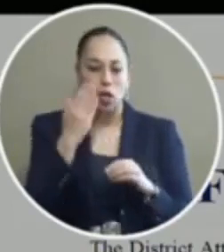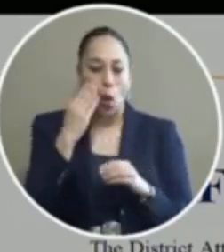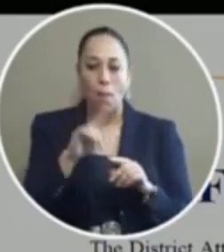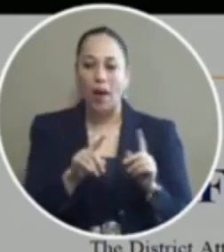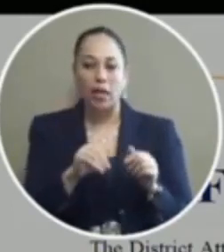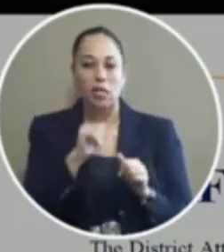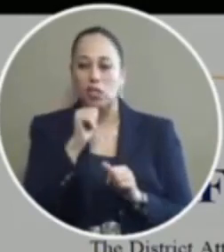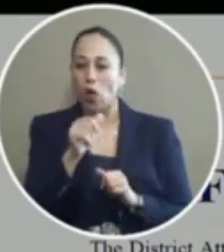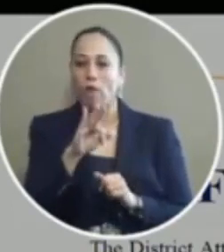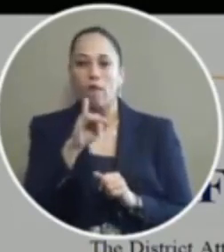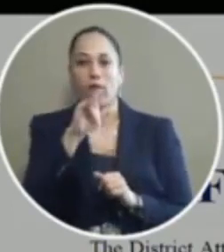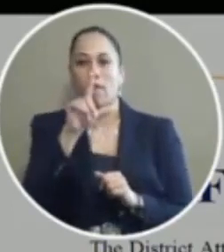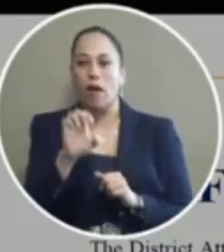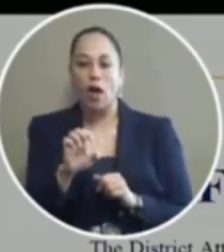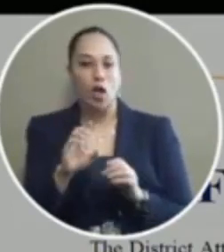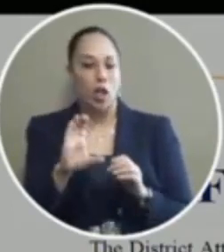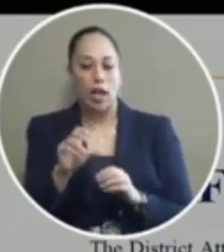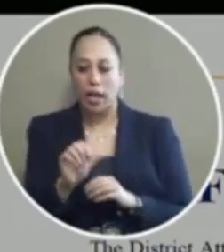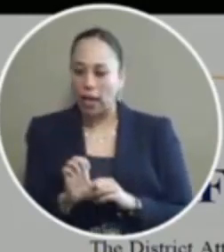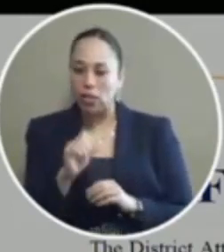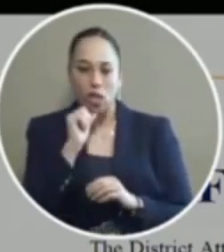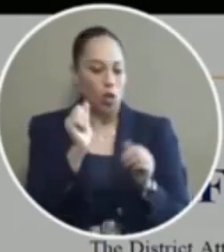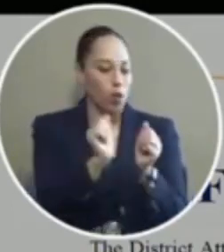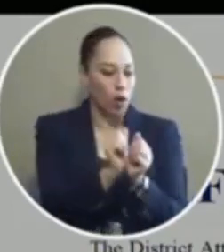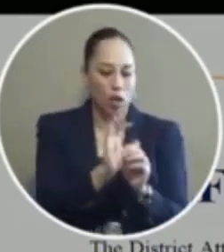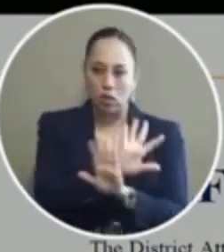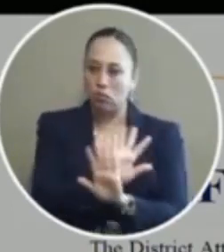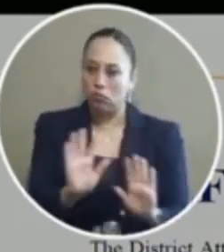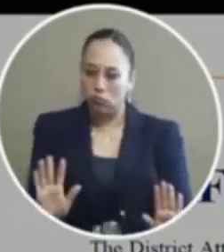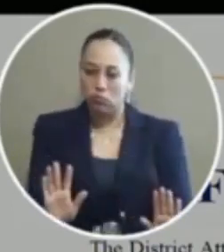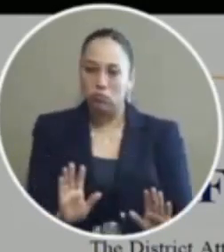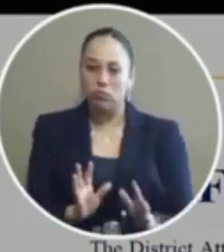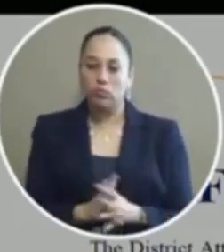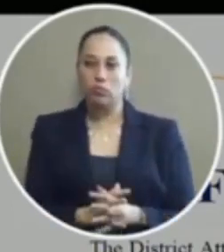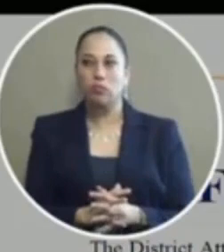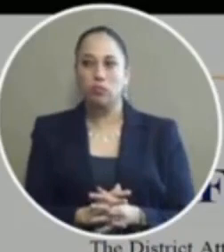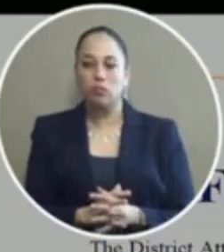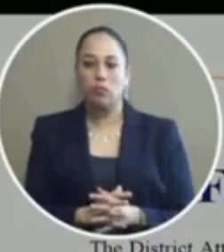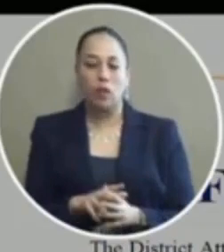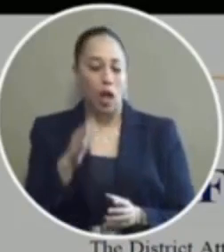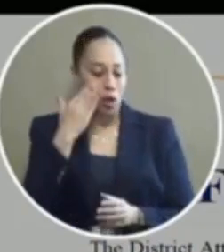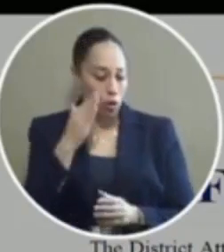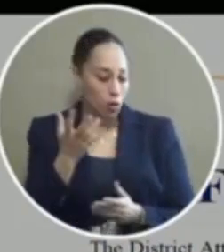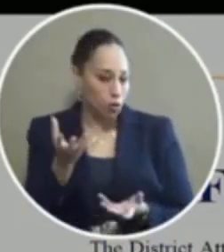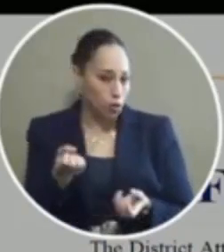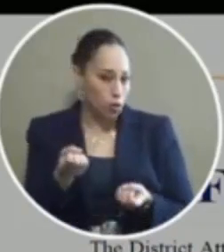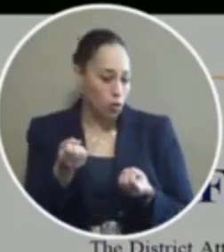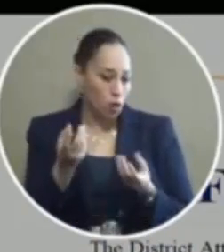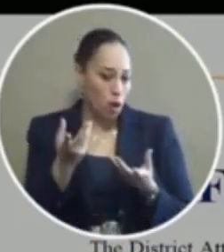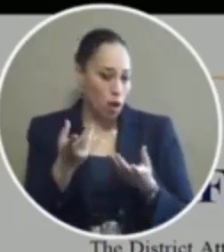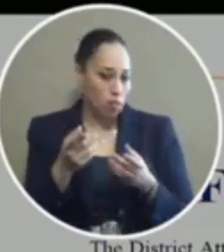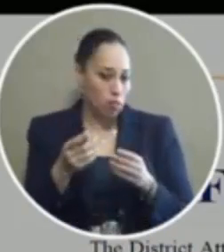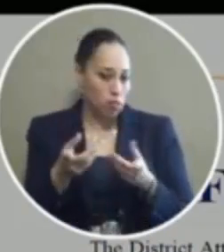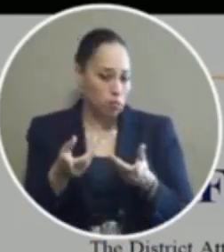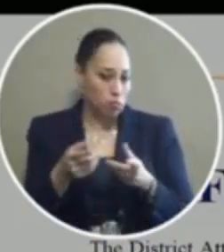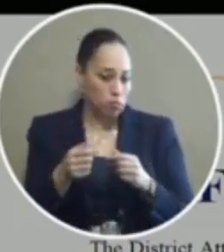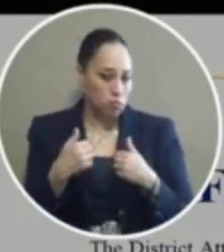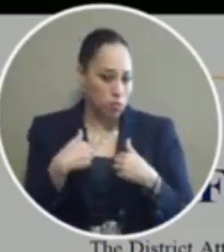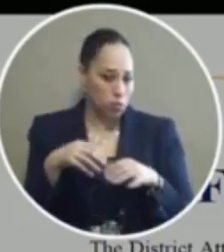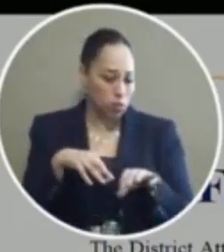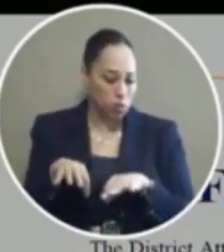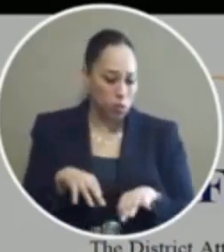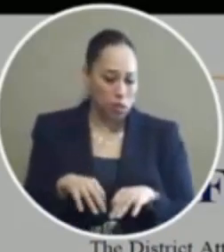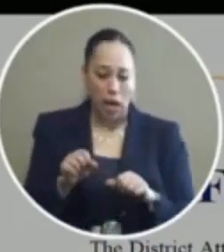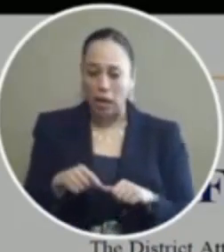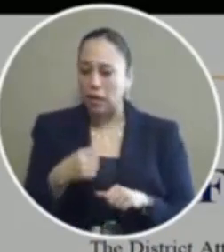there's no files case no arrest and no filed case I don't know if you want me to go how much further you want me to go into it I